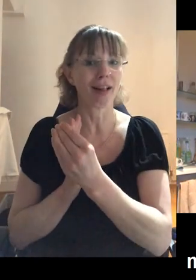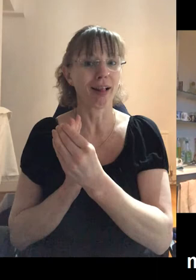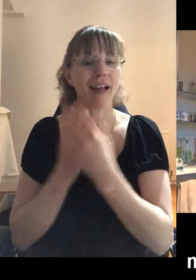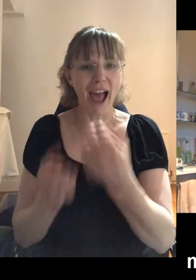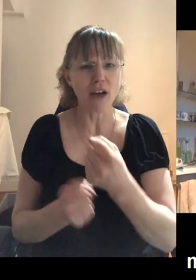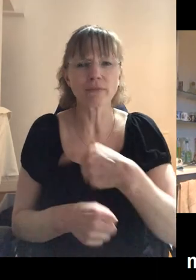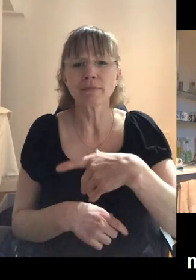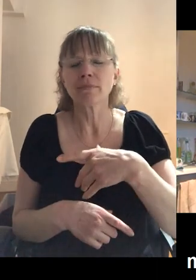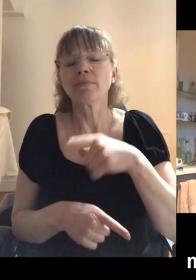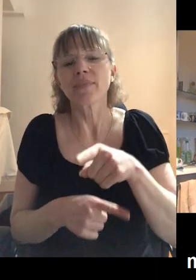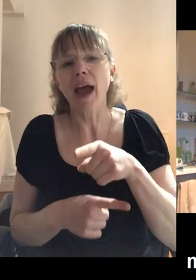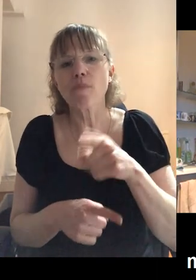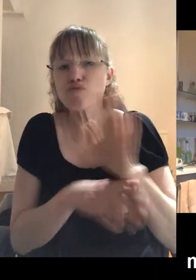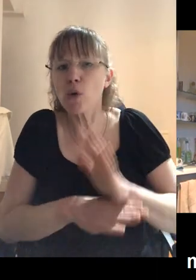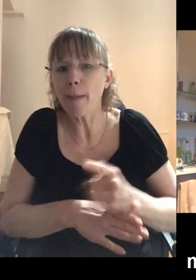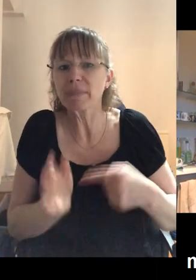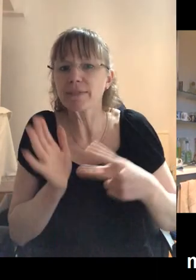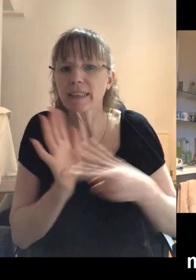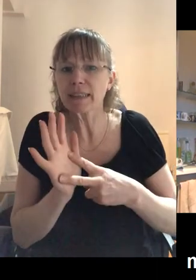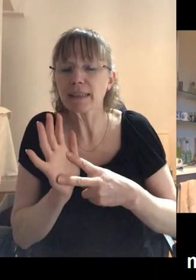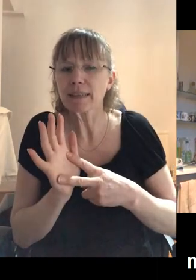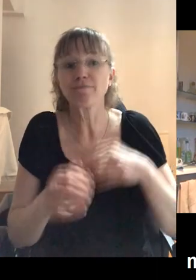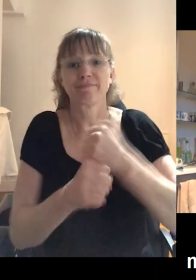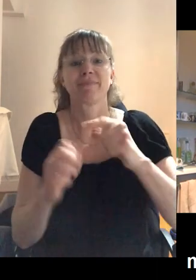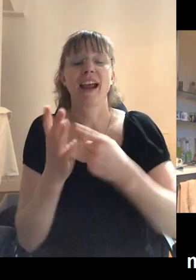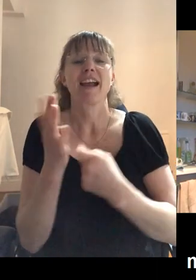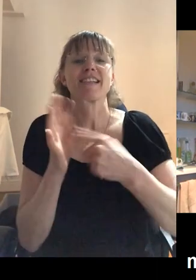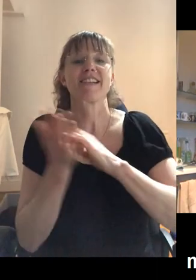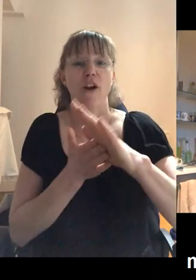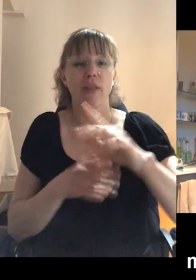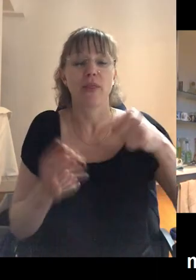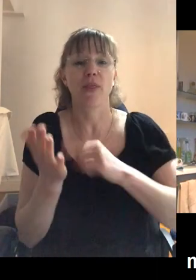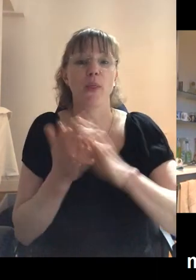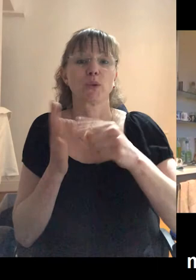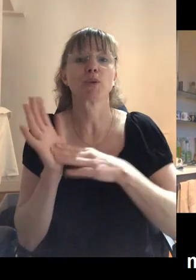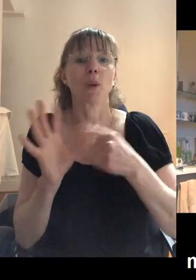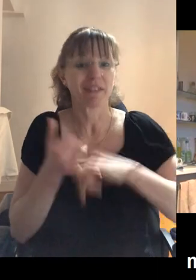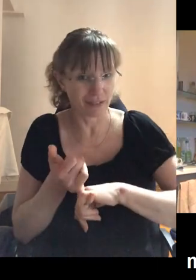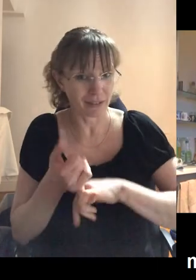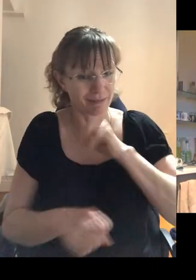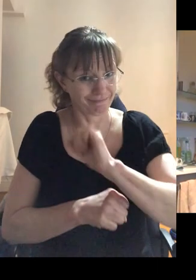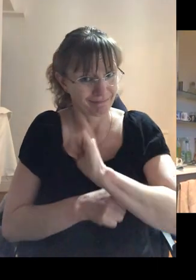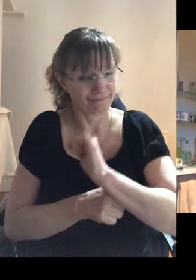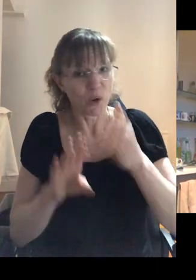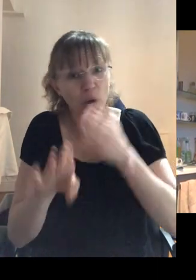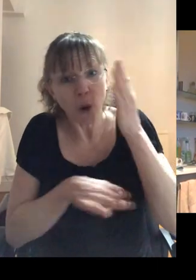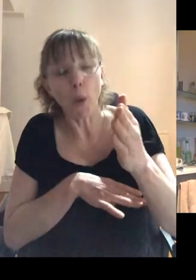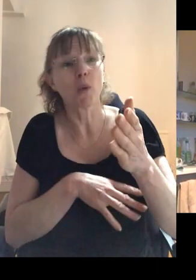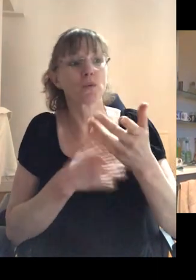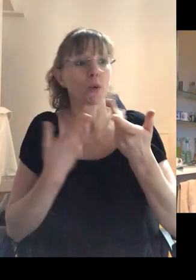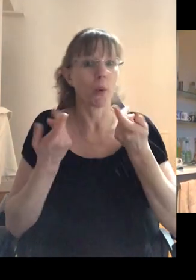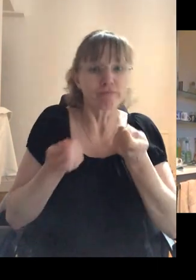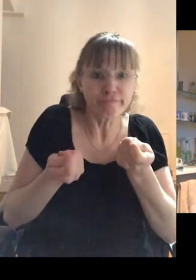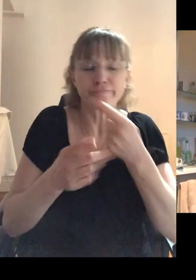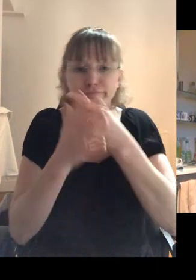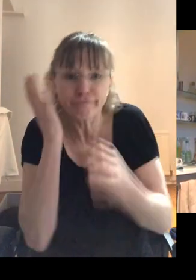that documentary where, um, there's scenes in the, in the clinic and him going for his care and that,